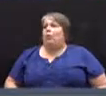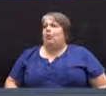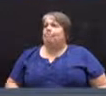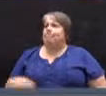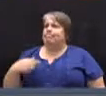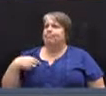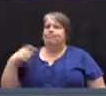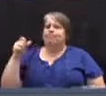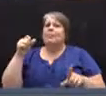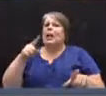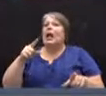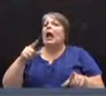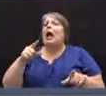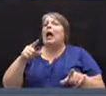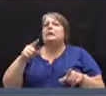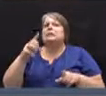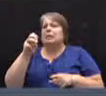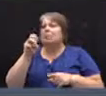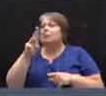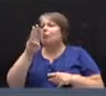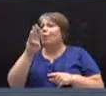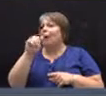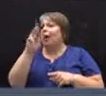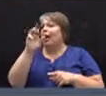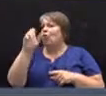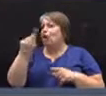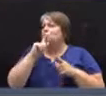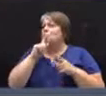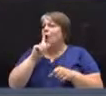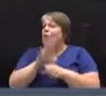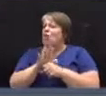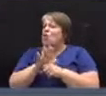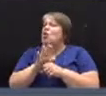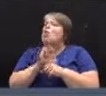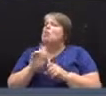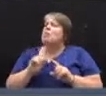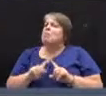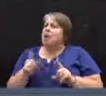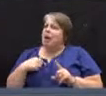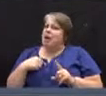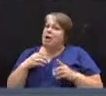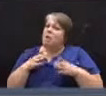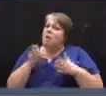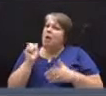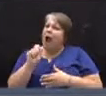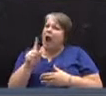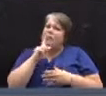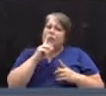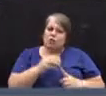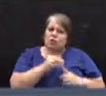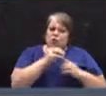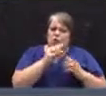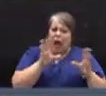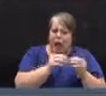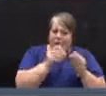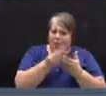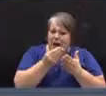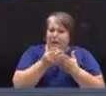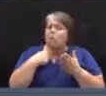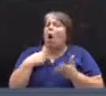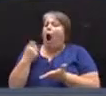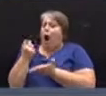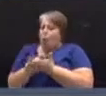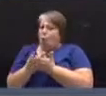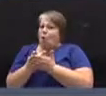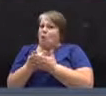I would ask Mr. Barrett to confirm, but generally we ask for a certain amount of money. They ask for a certain amount, and we approve a